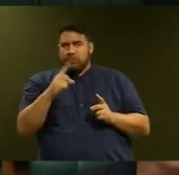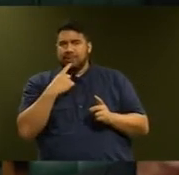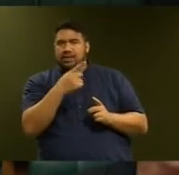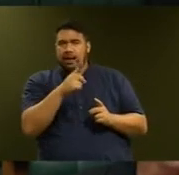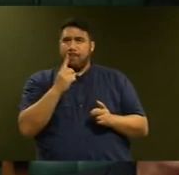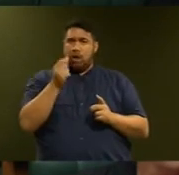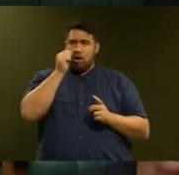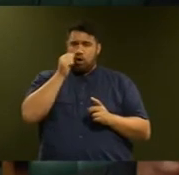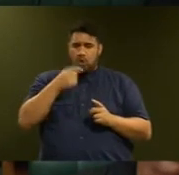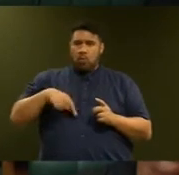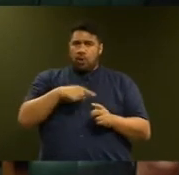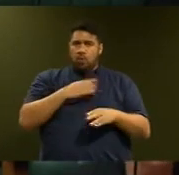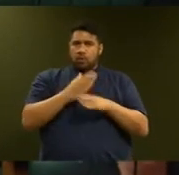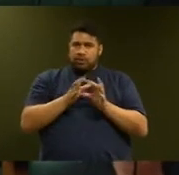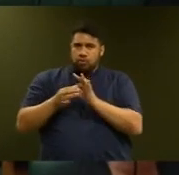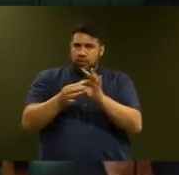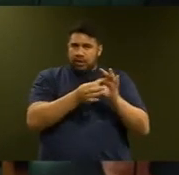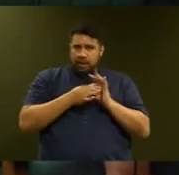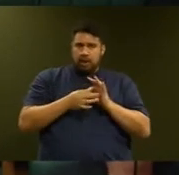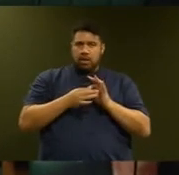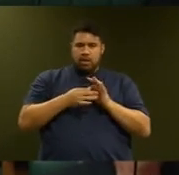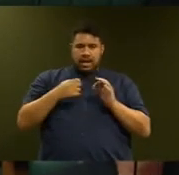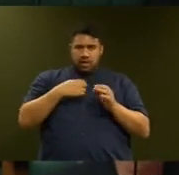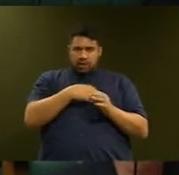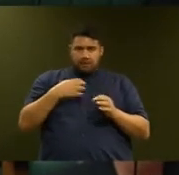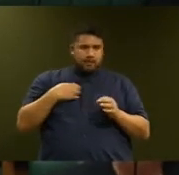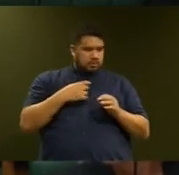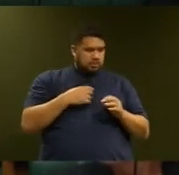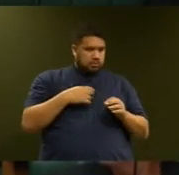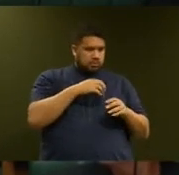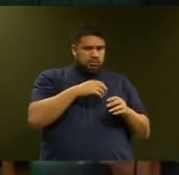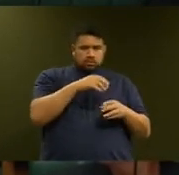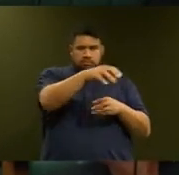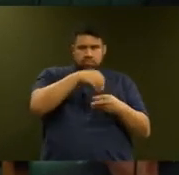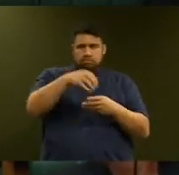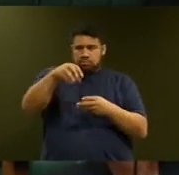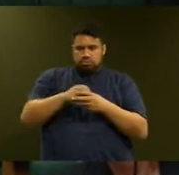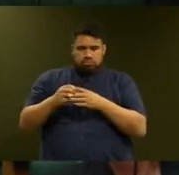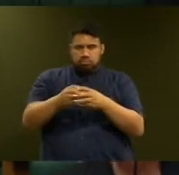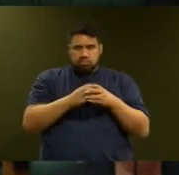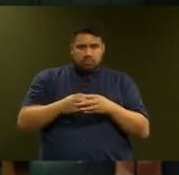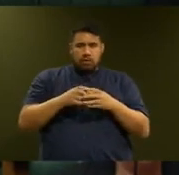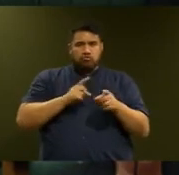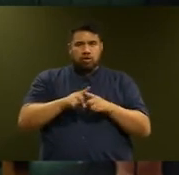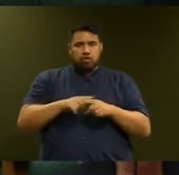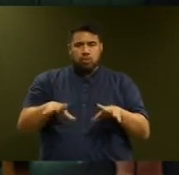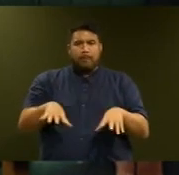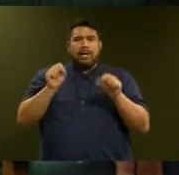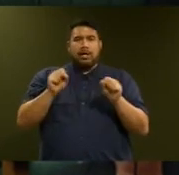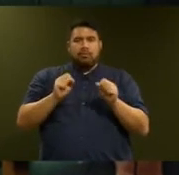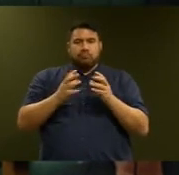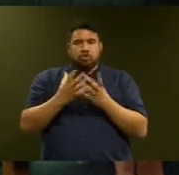this Government, we are starting to address the issues that were left behind by the previous Government. And if the